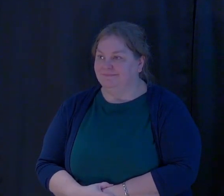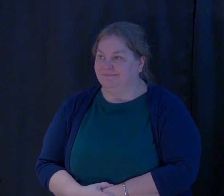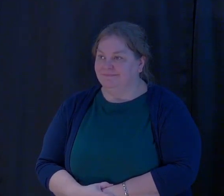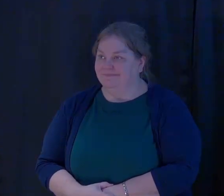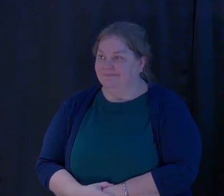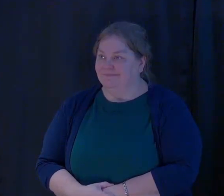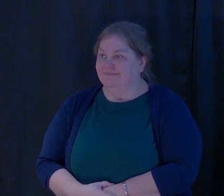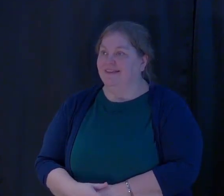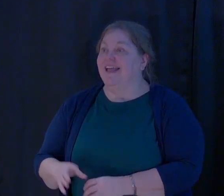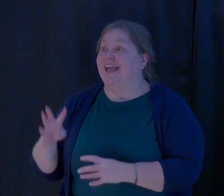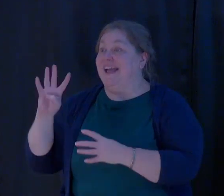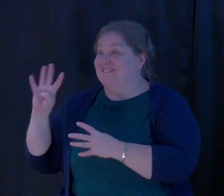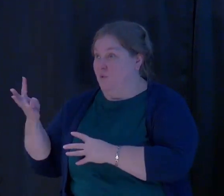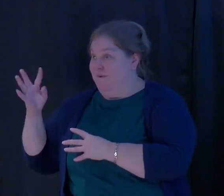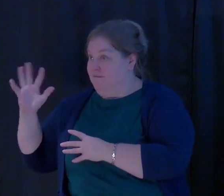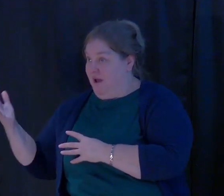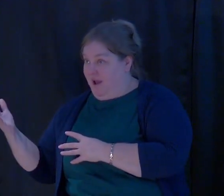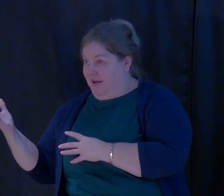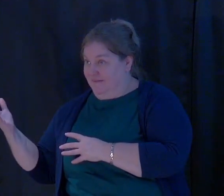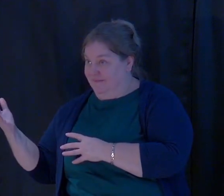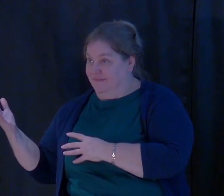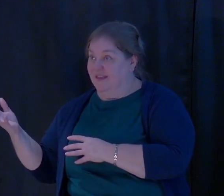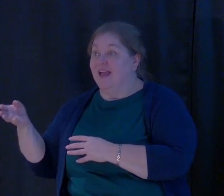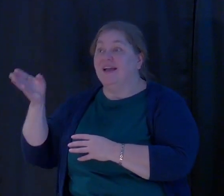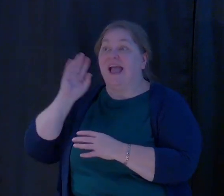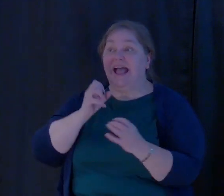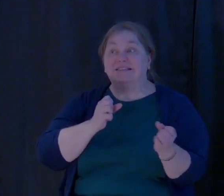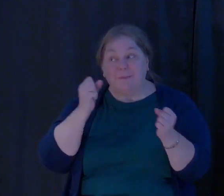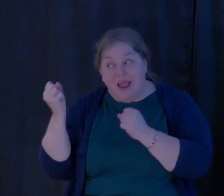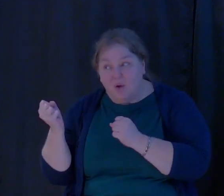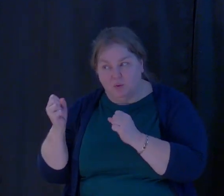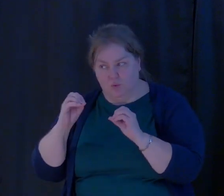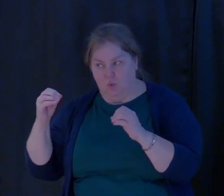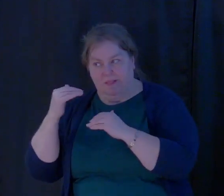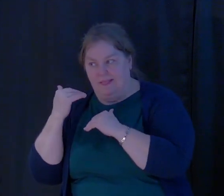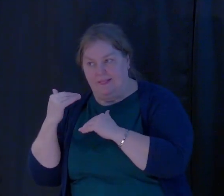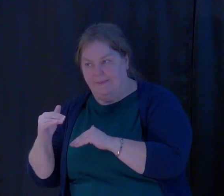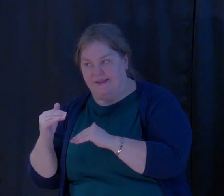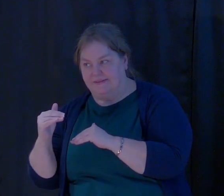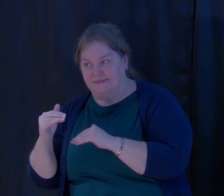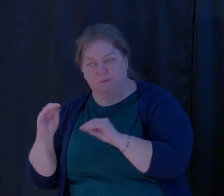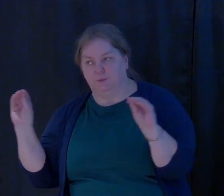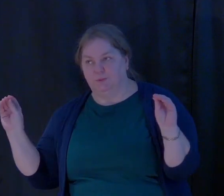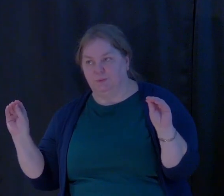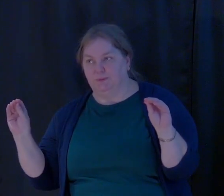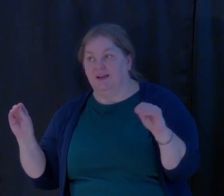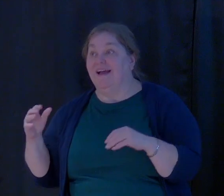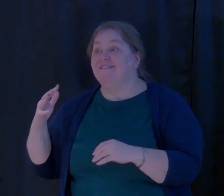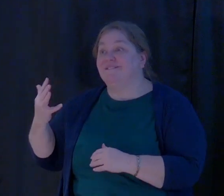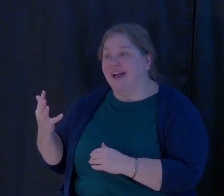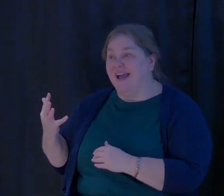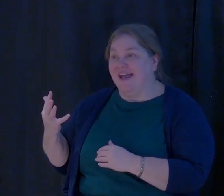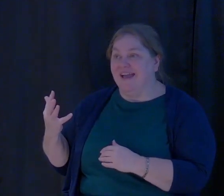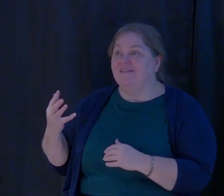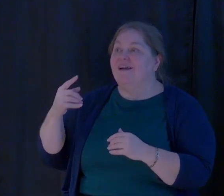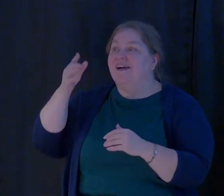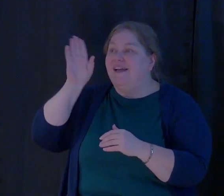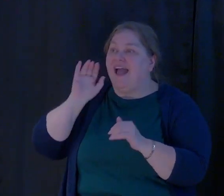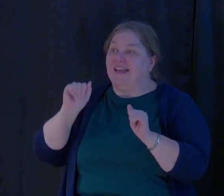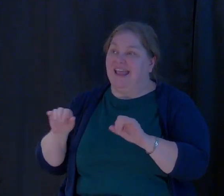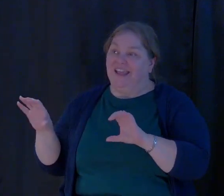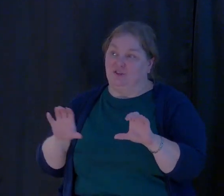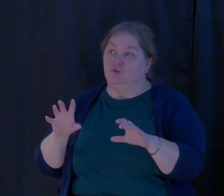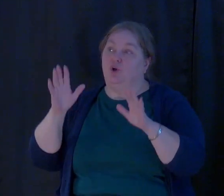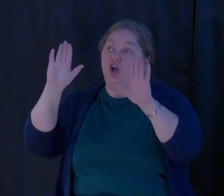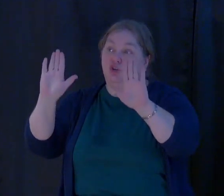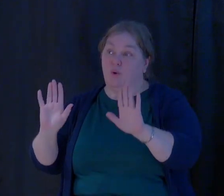Okay, four and five. God's power is not limited. And number five, God can do a great